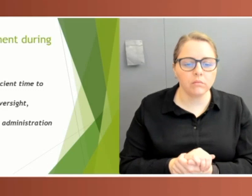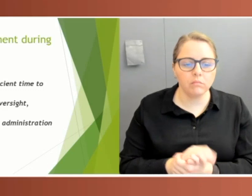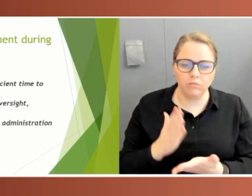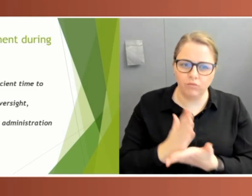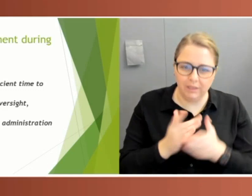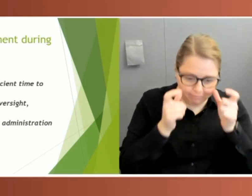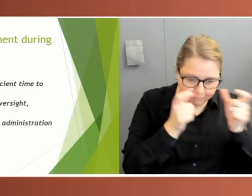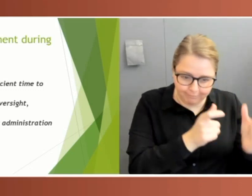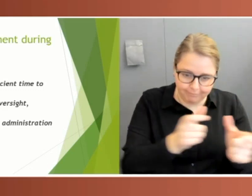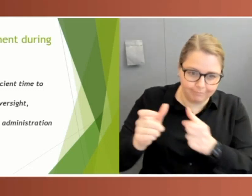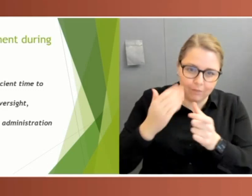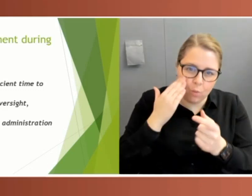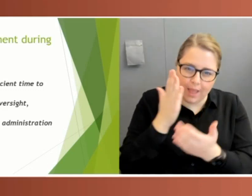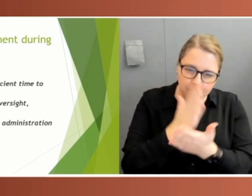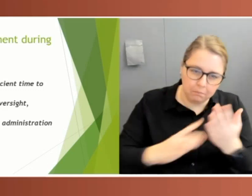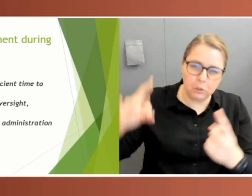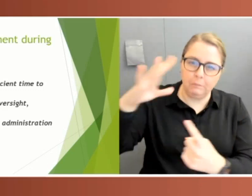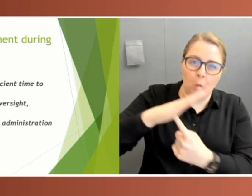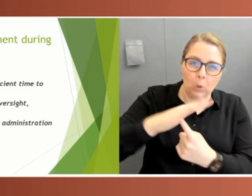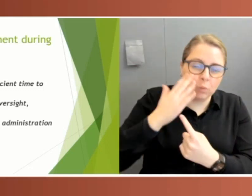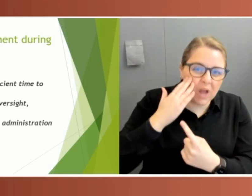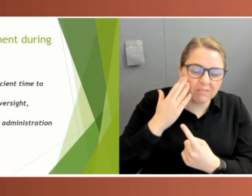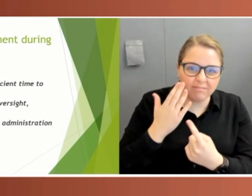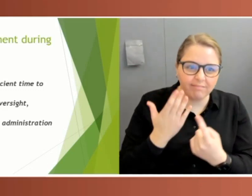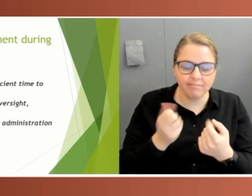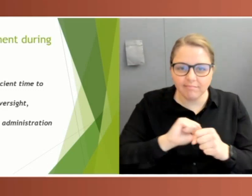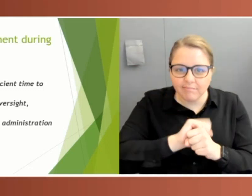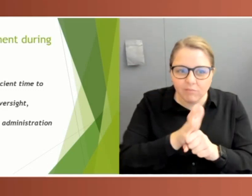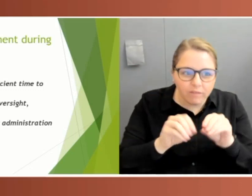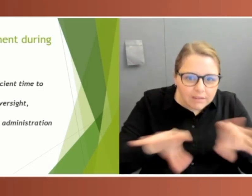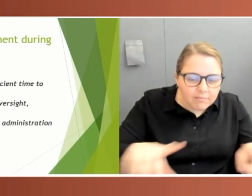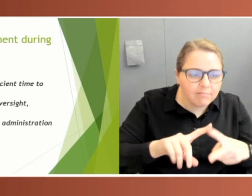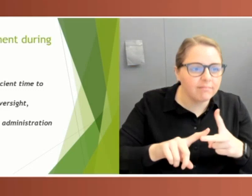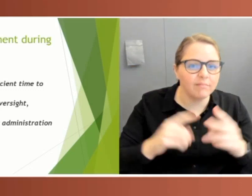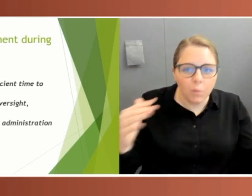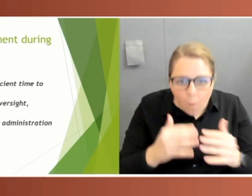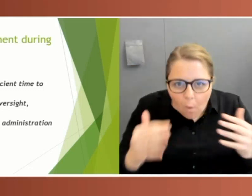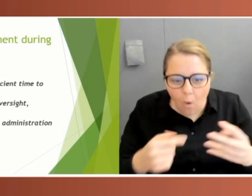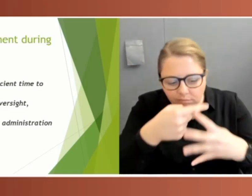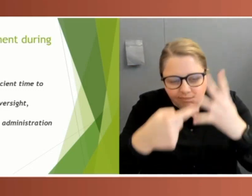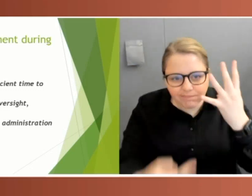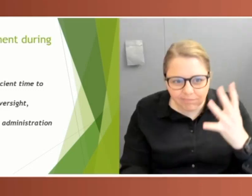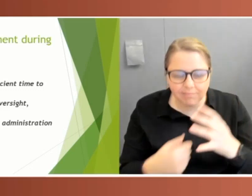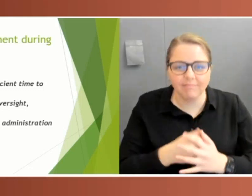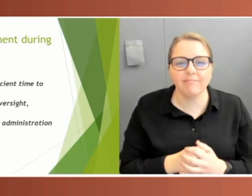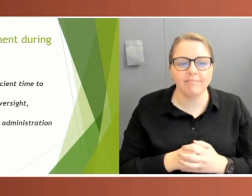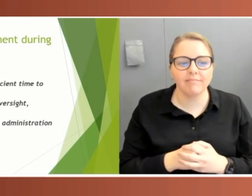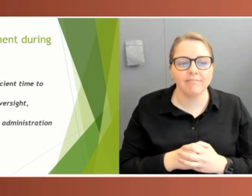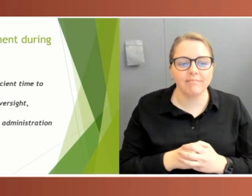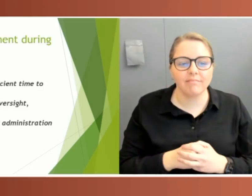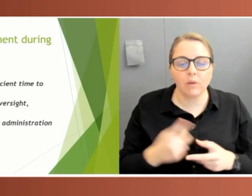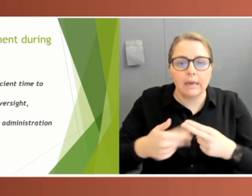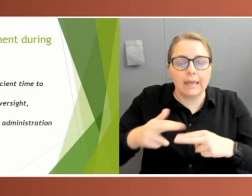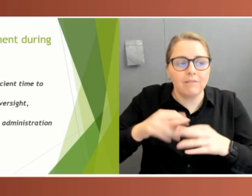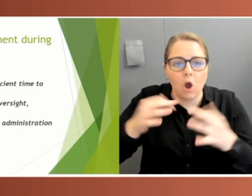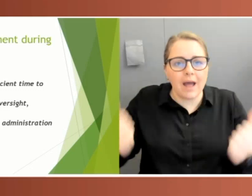during a world war, a pandemic or a similar crisis. It's for that reason that the absence of oversight often gives rise to